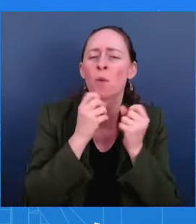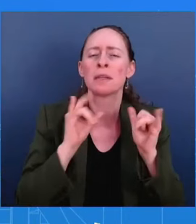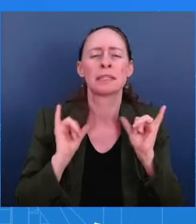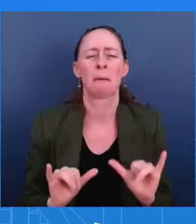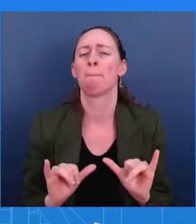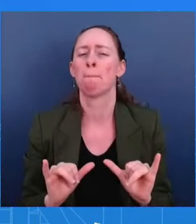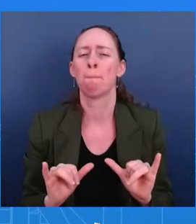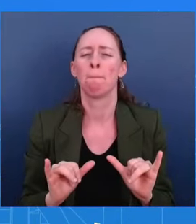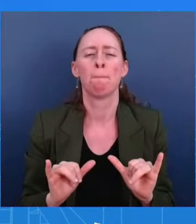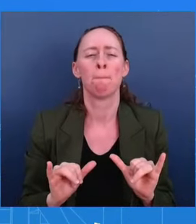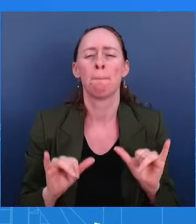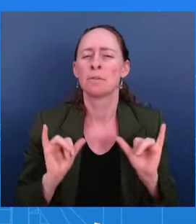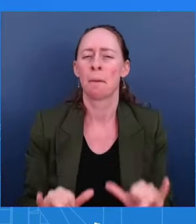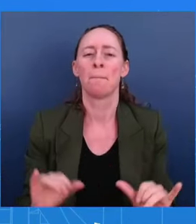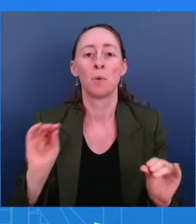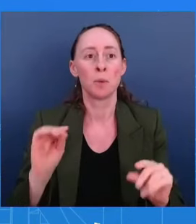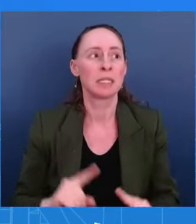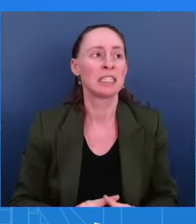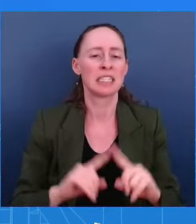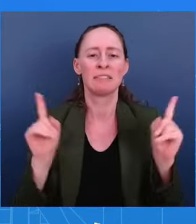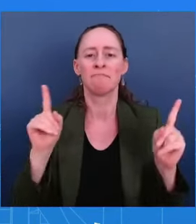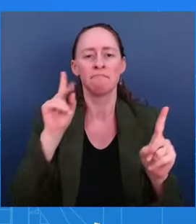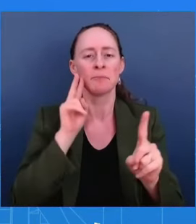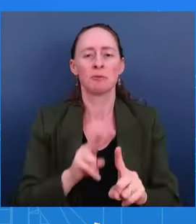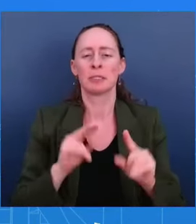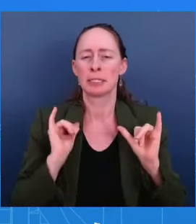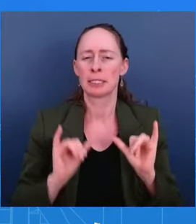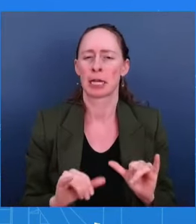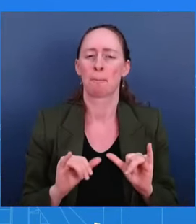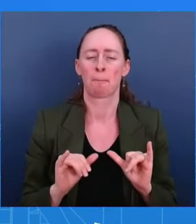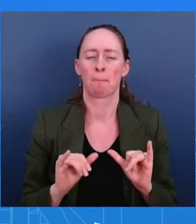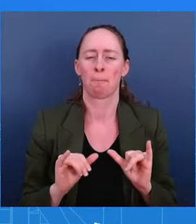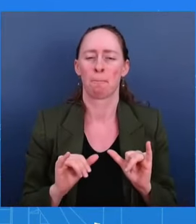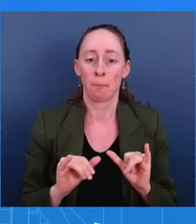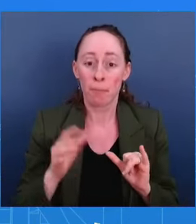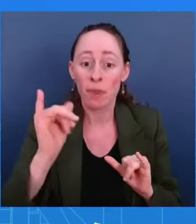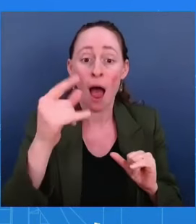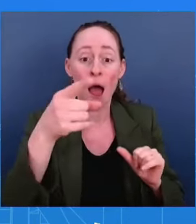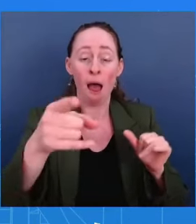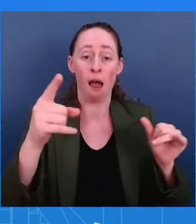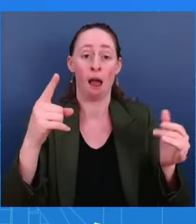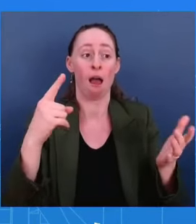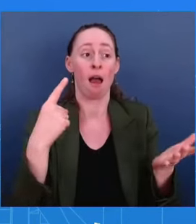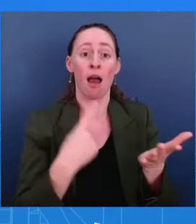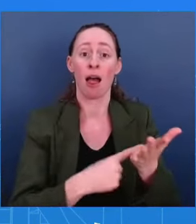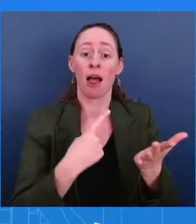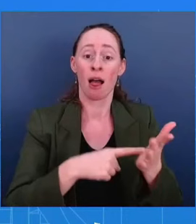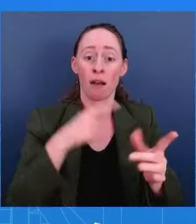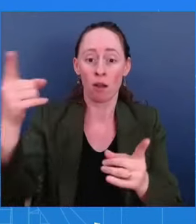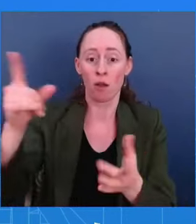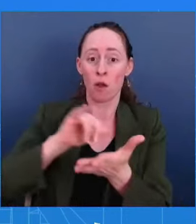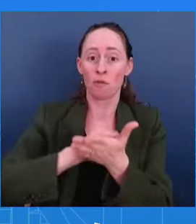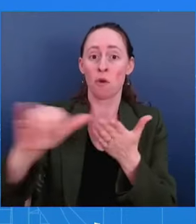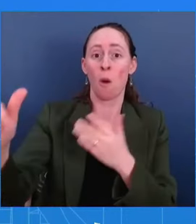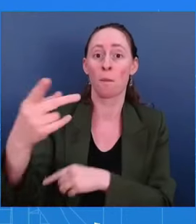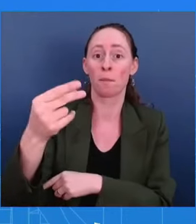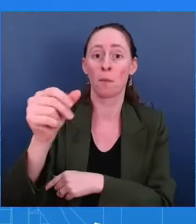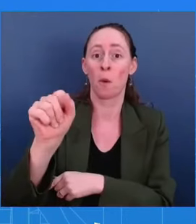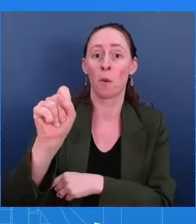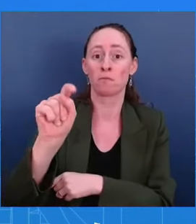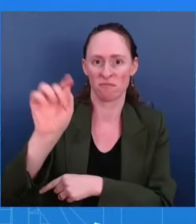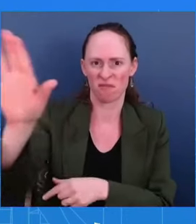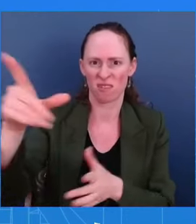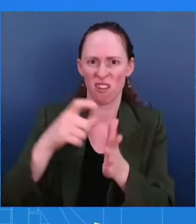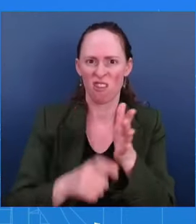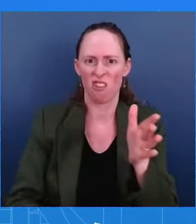president. Look, as you're talking about the New York, I believe it's the New York Post report as you just stated, look, you heard directly from the